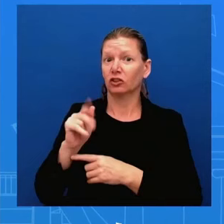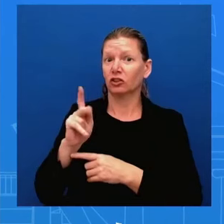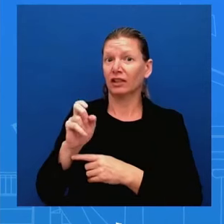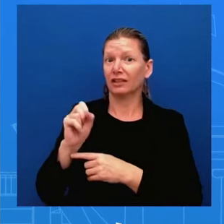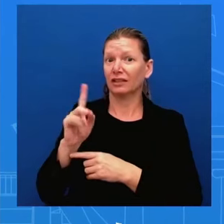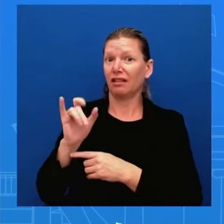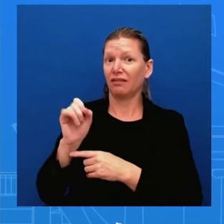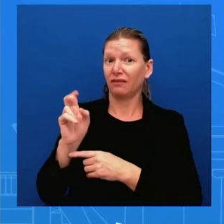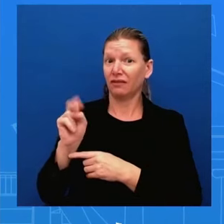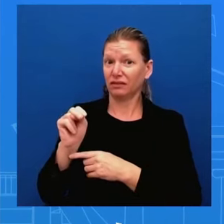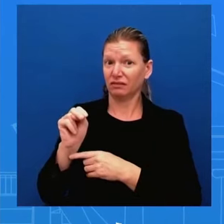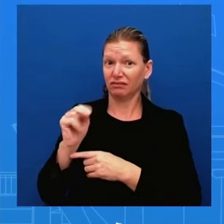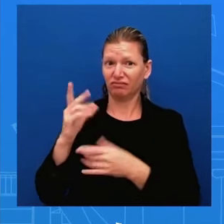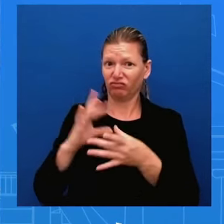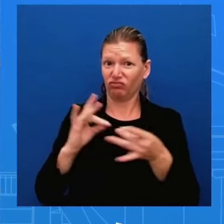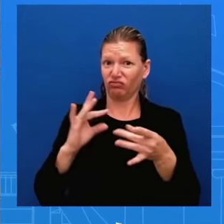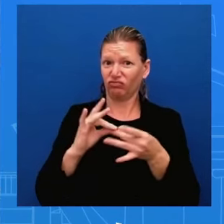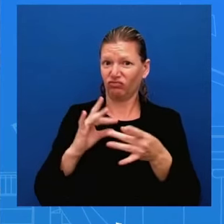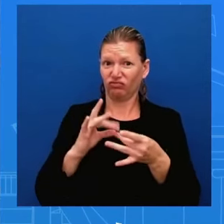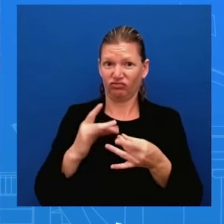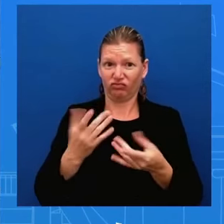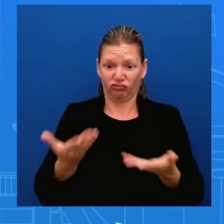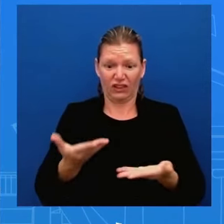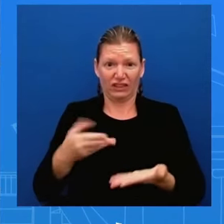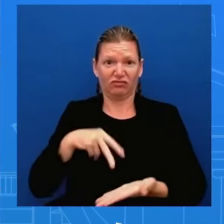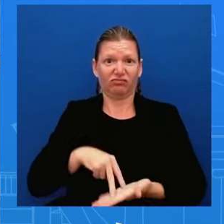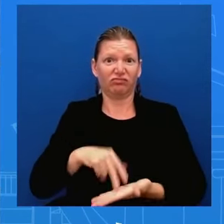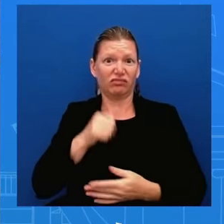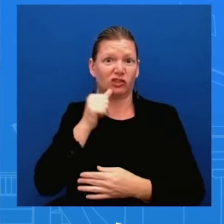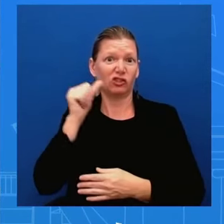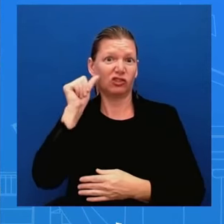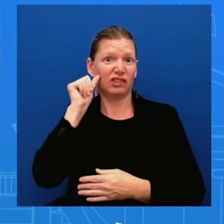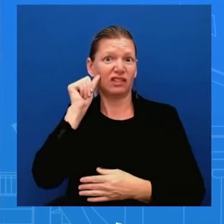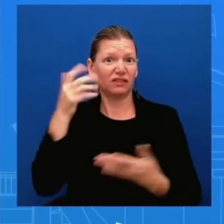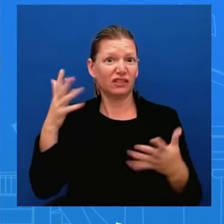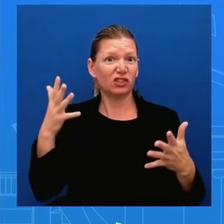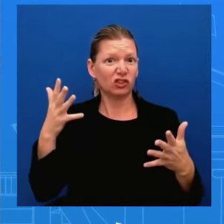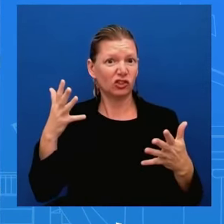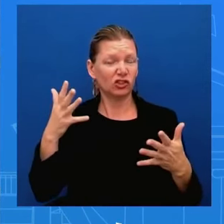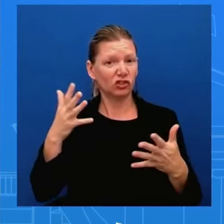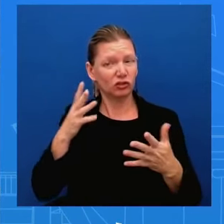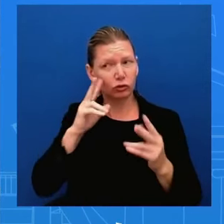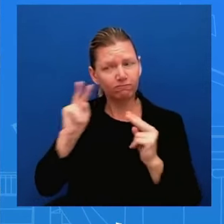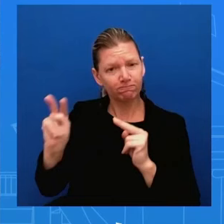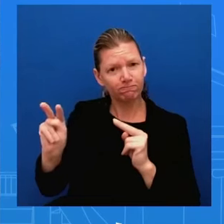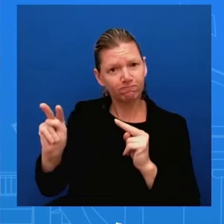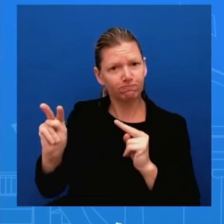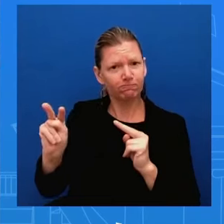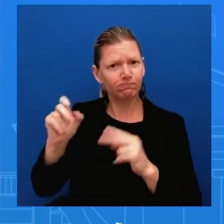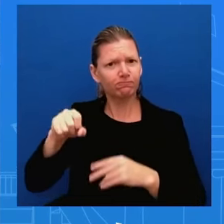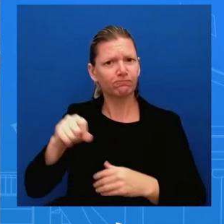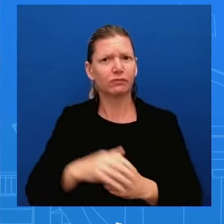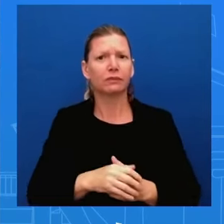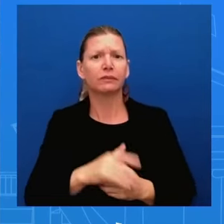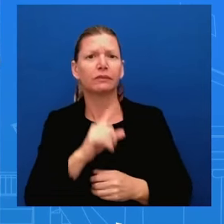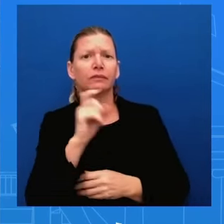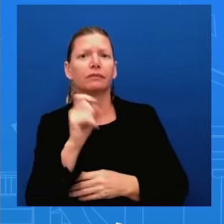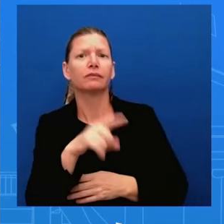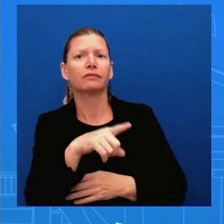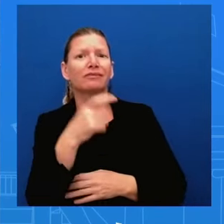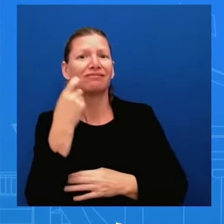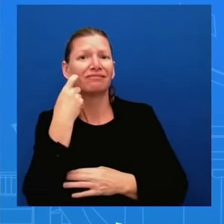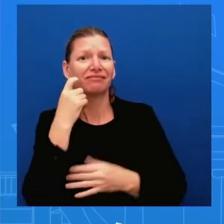the lectern yesterday and just to follow up on armor when you say fundamentally reassess relations with georgia what what does that mean